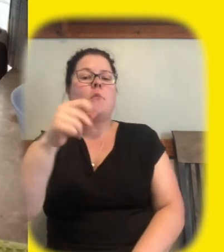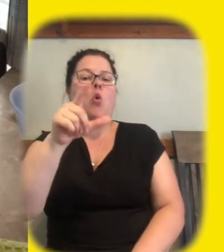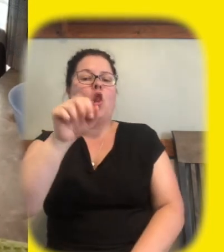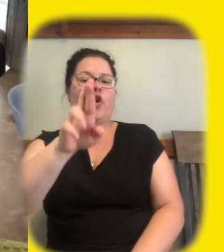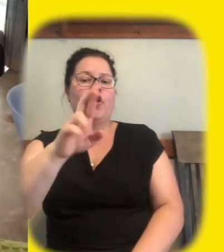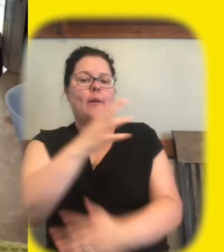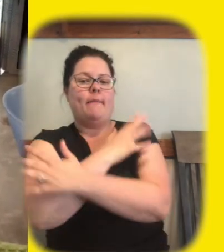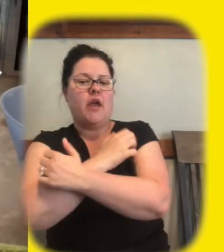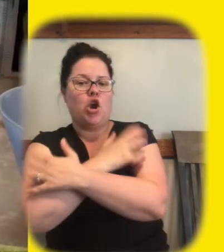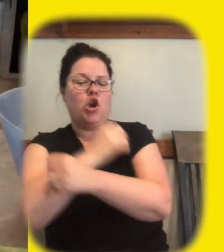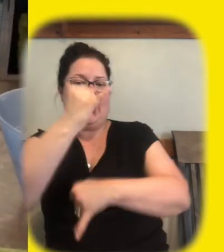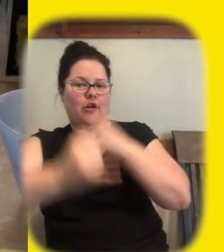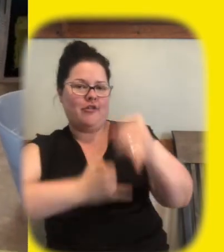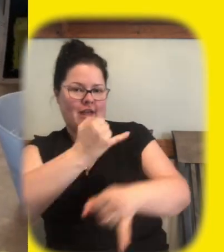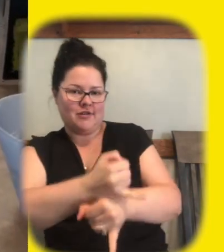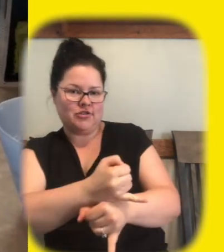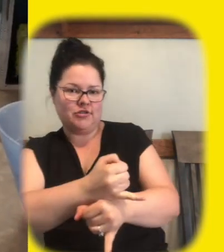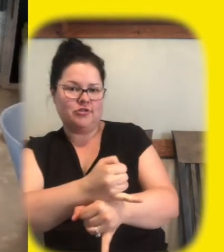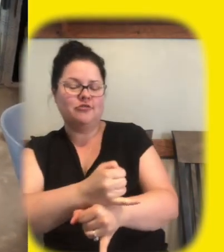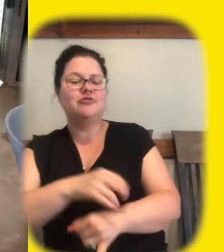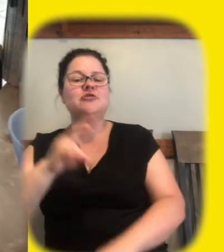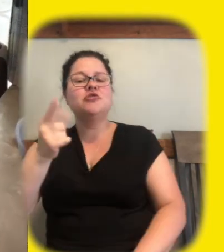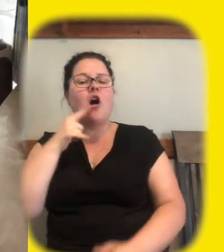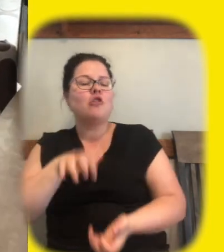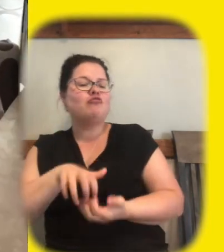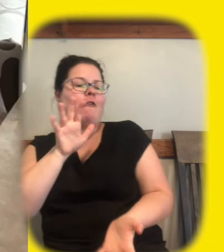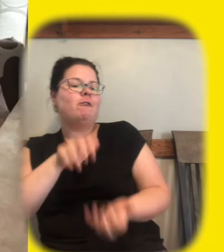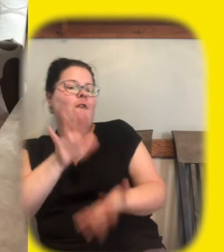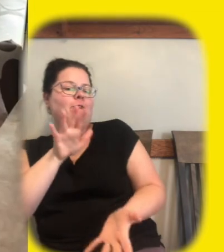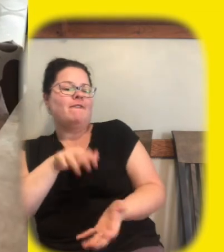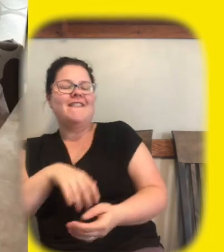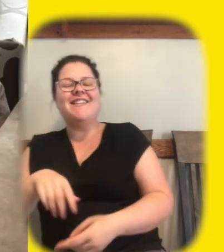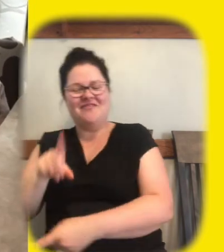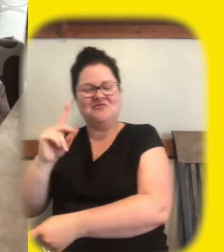i think bond likes it too bye everybody